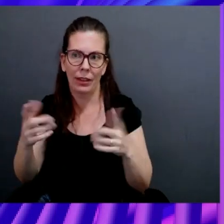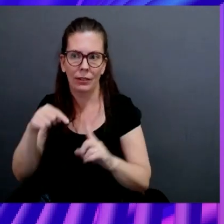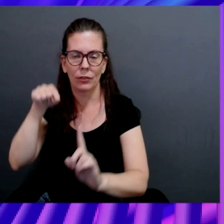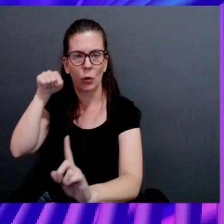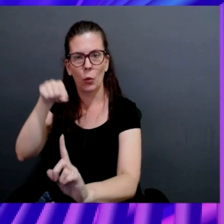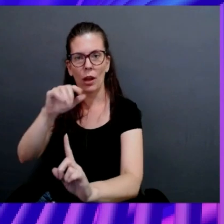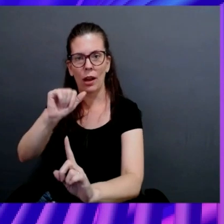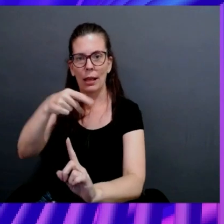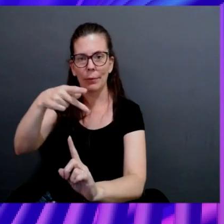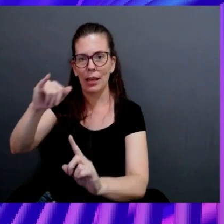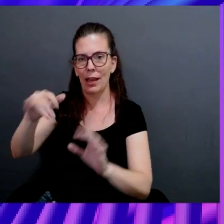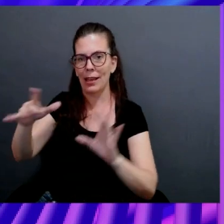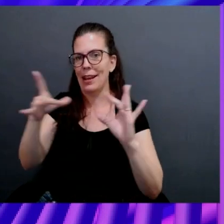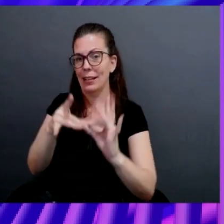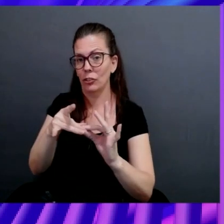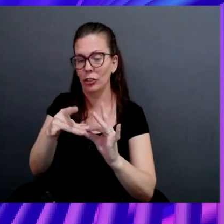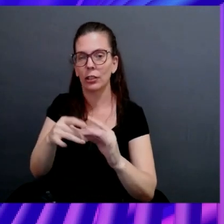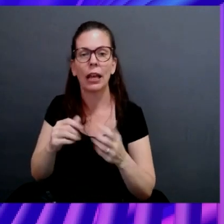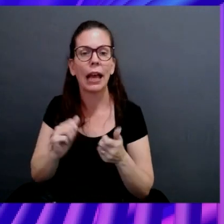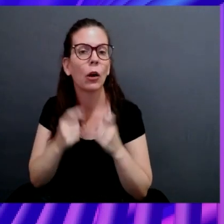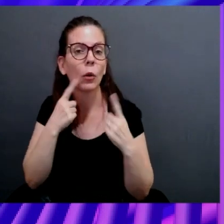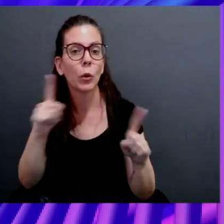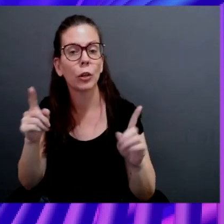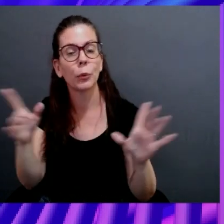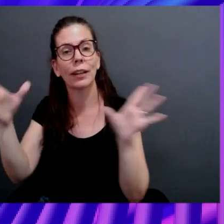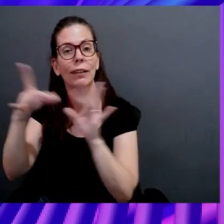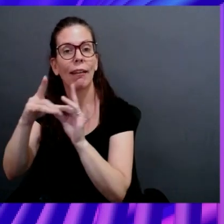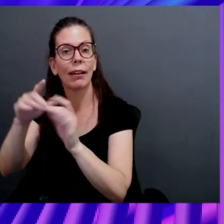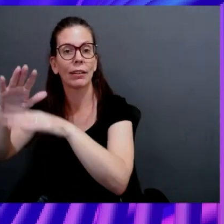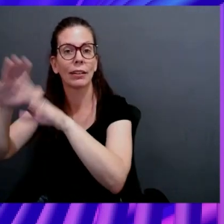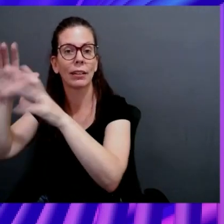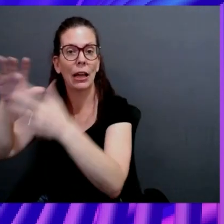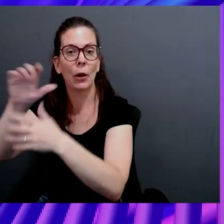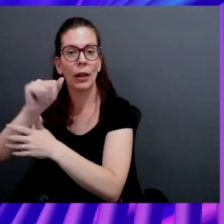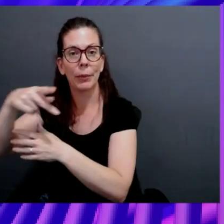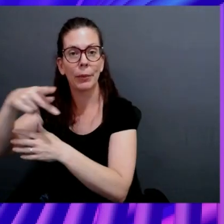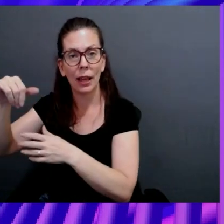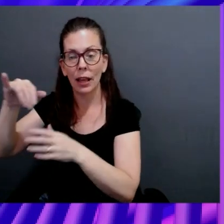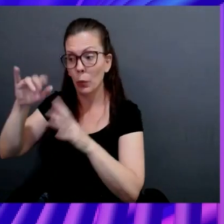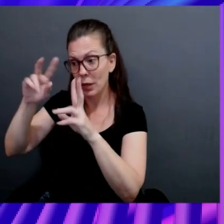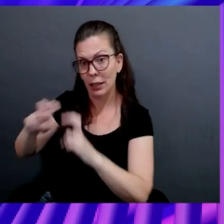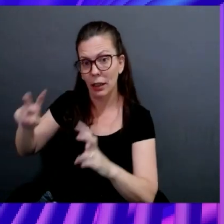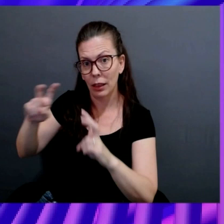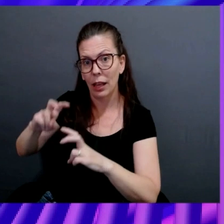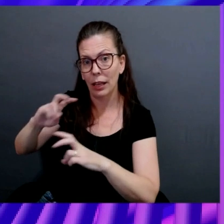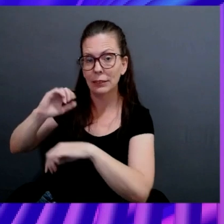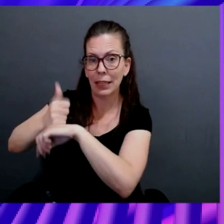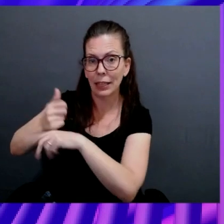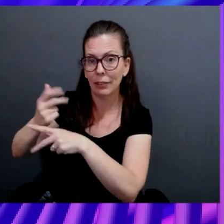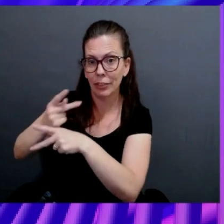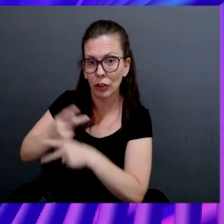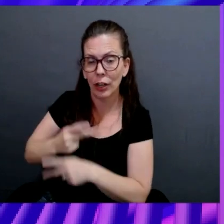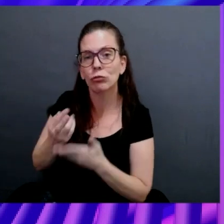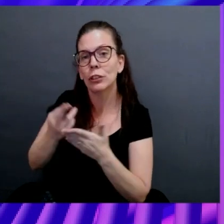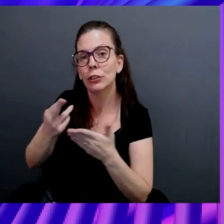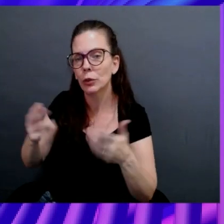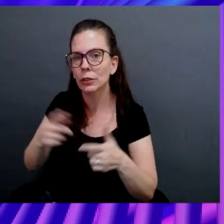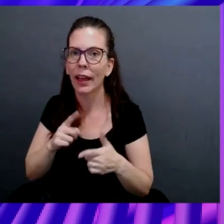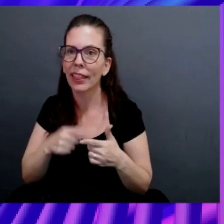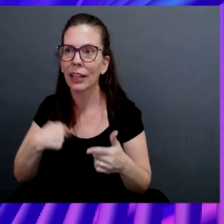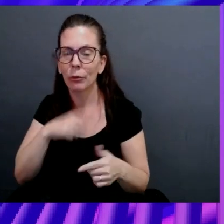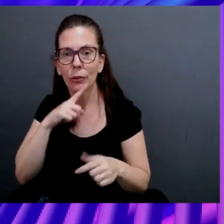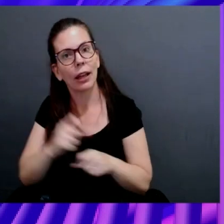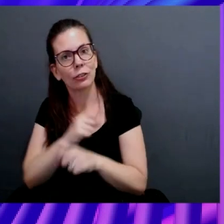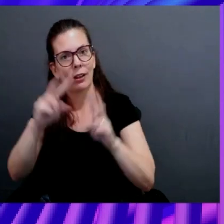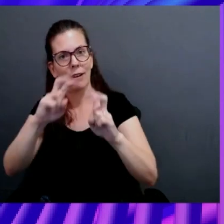connector. The way it works, we connect to the cloud APIs. We analyze the cloud configuration, the cloud resources, but then we actually analyze the